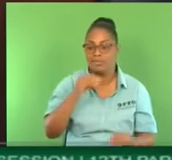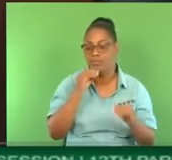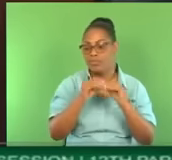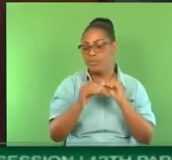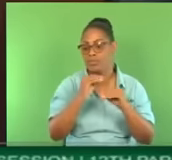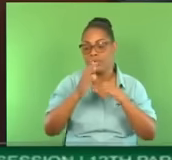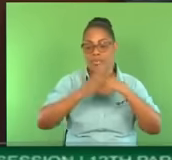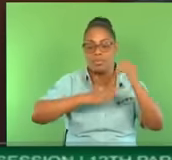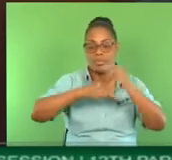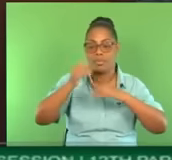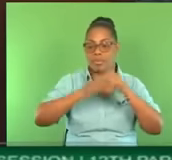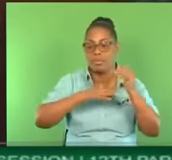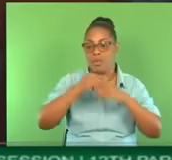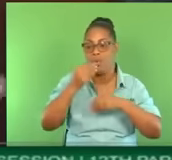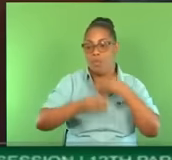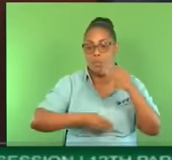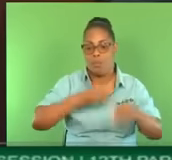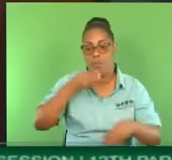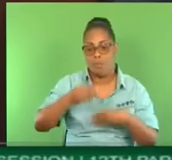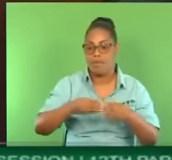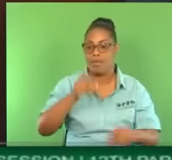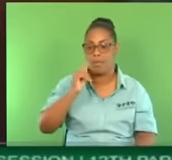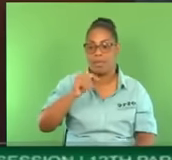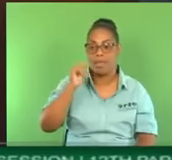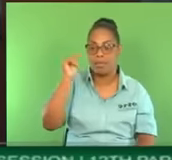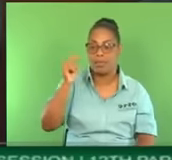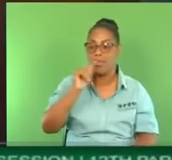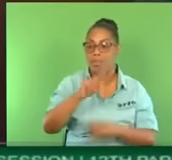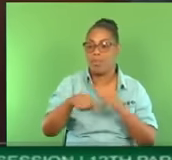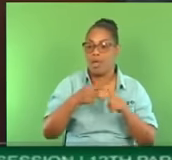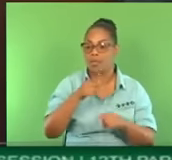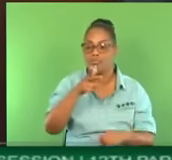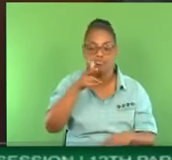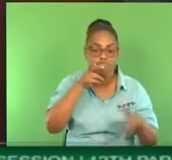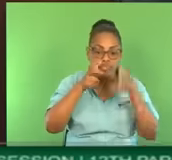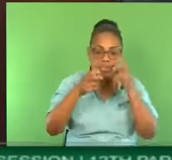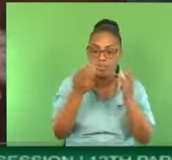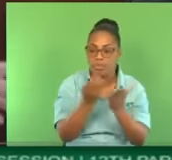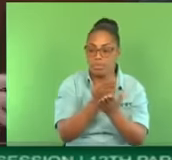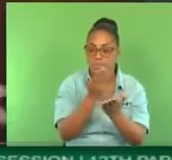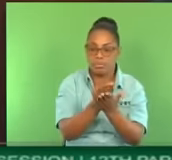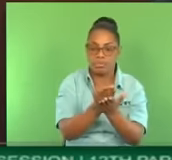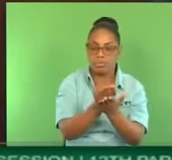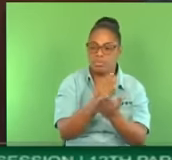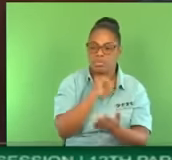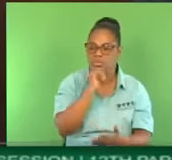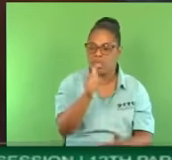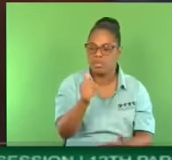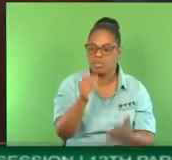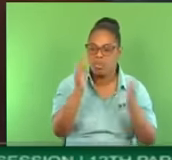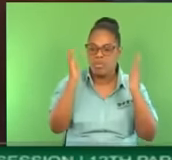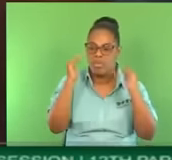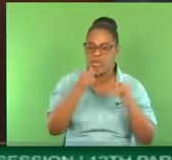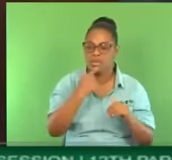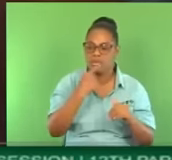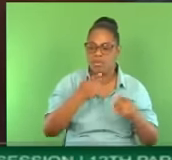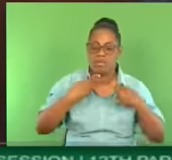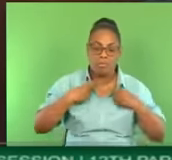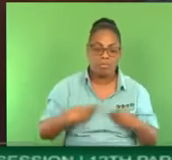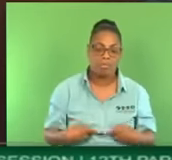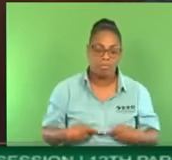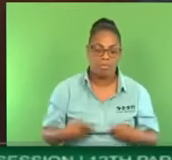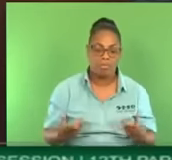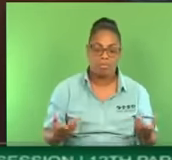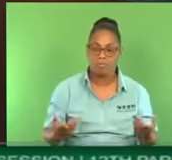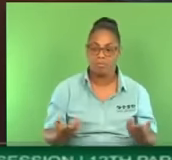And in the budget, the budget brought no hope. And to hear my colleagues opposite speak on this budget, the member for Port of